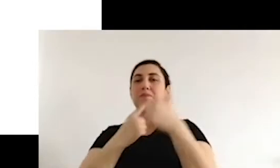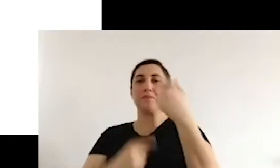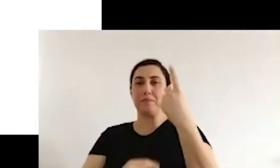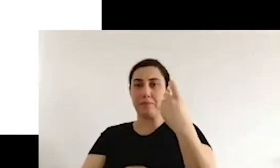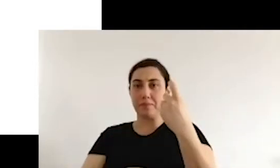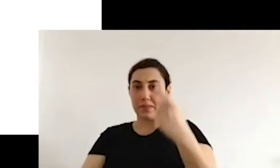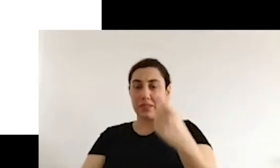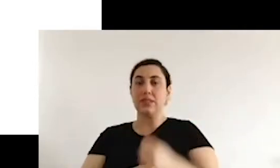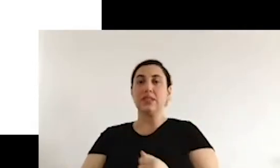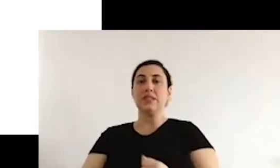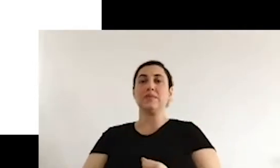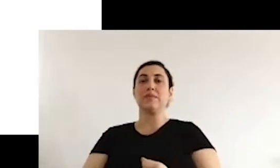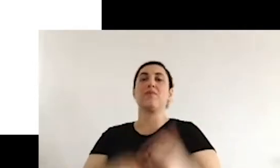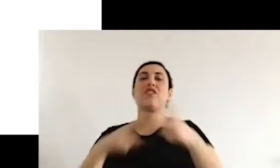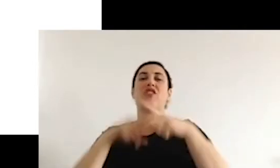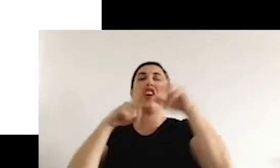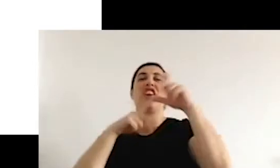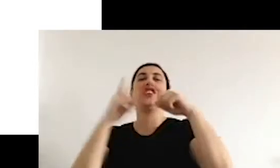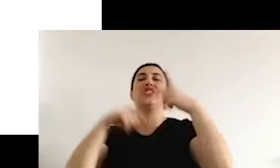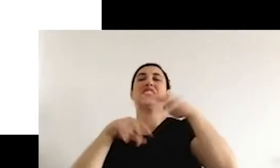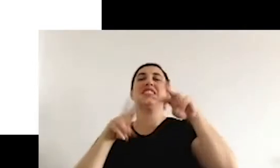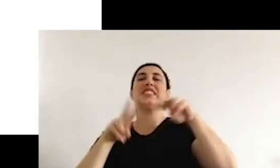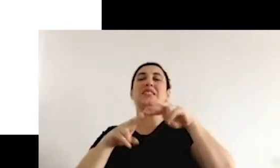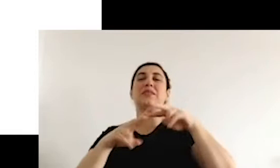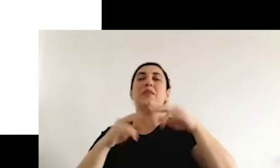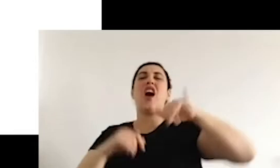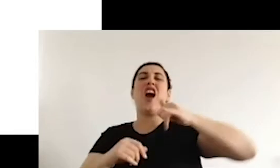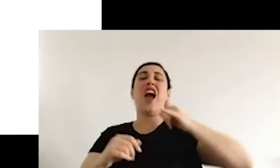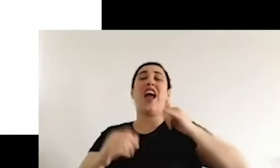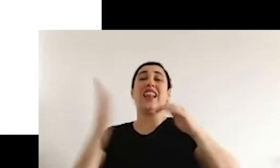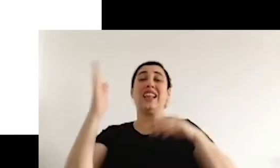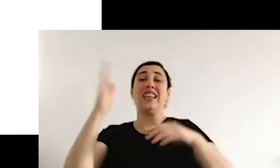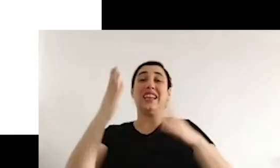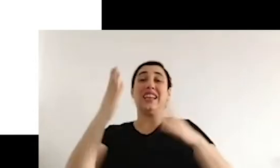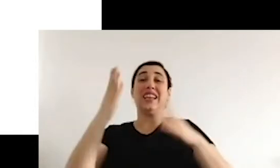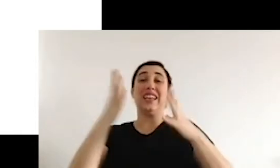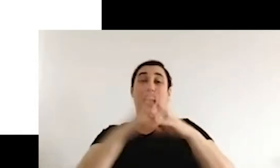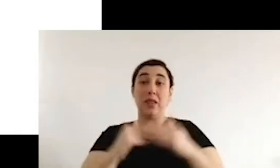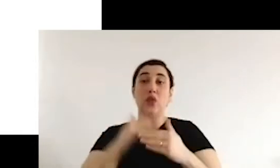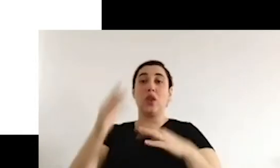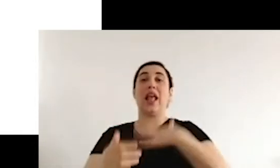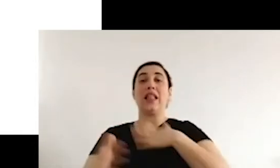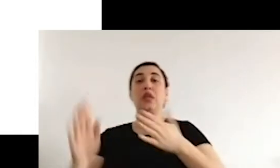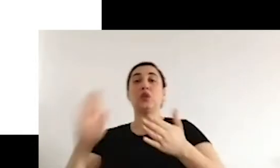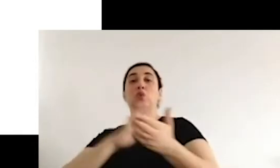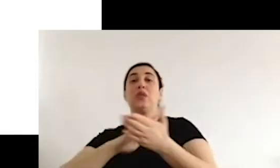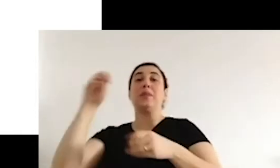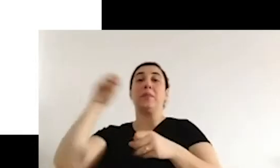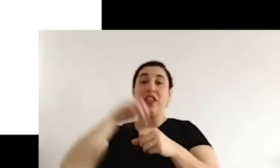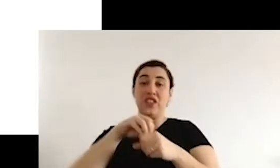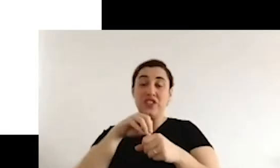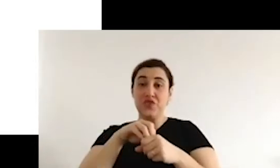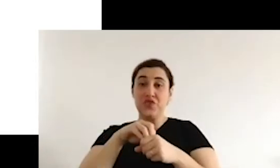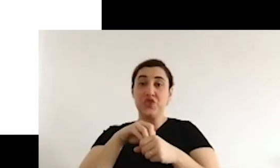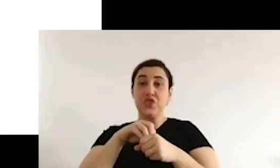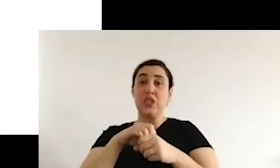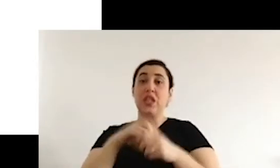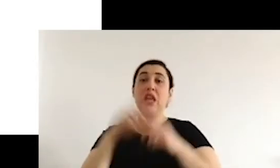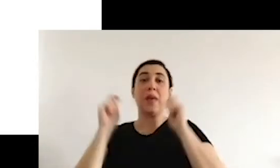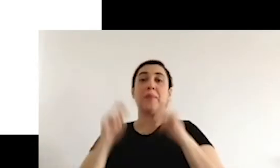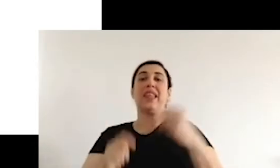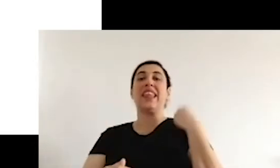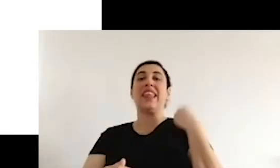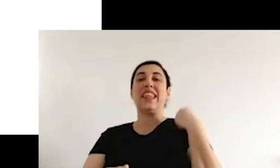under four categories. The first one is neo-fascist parties, and this